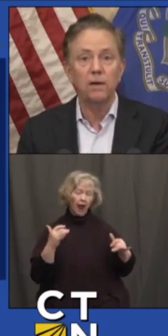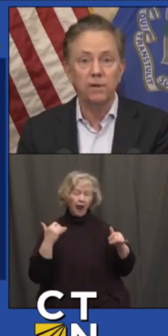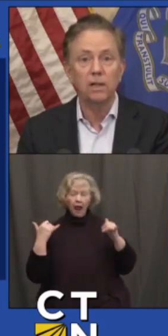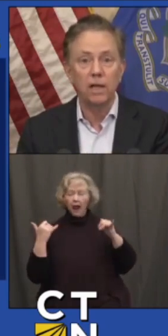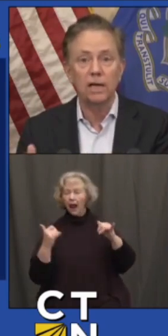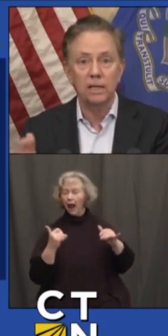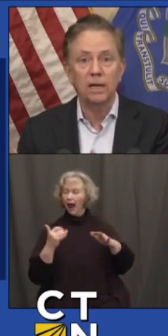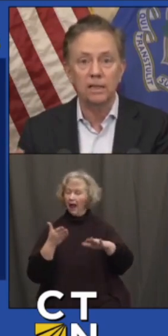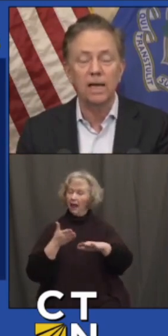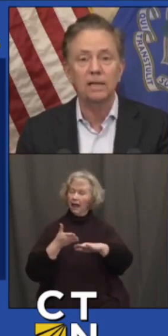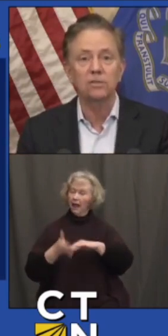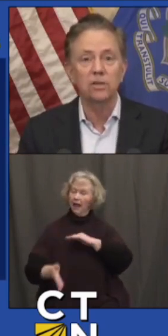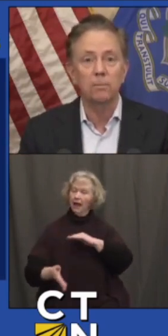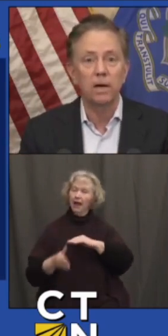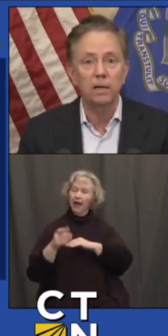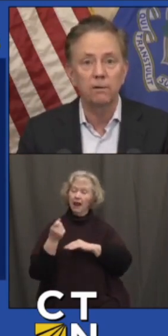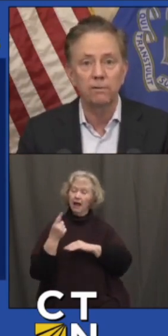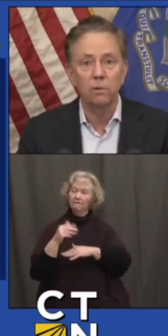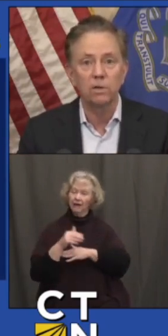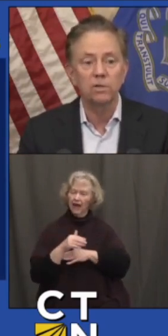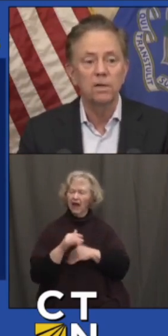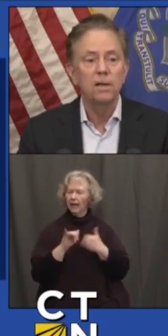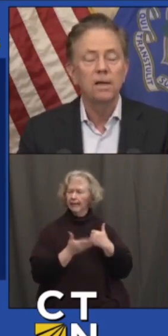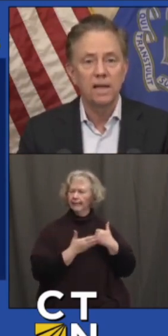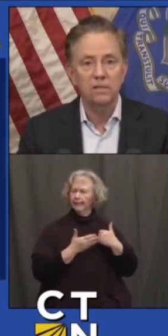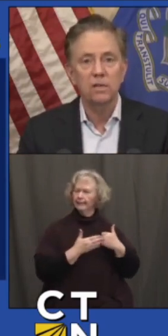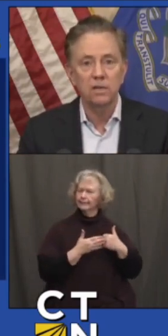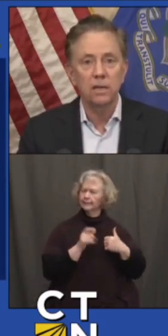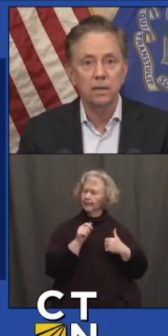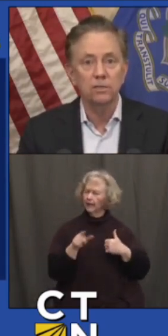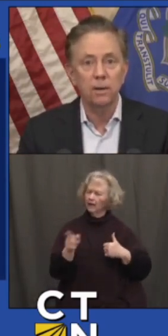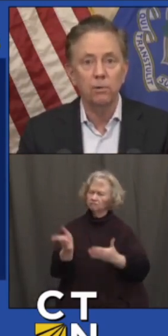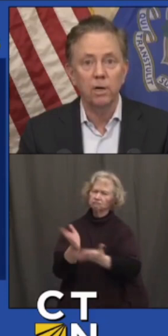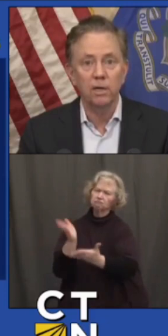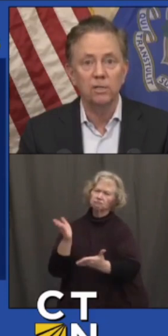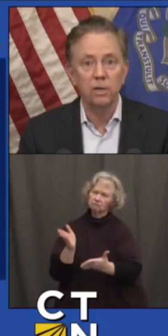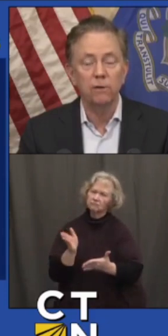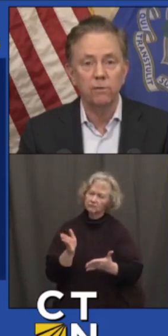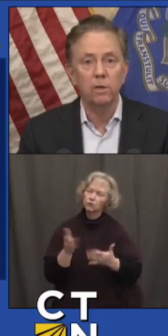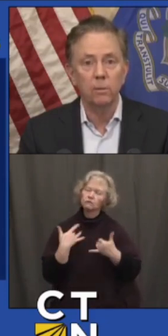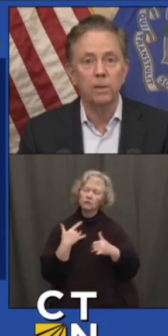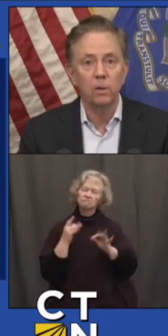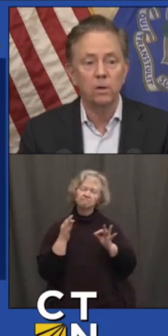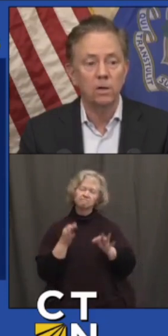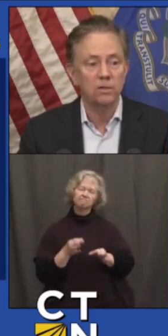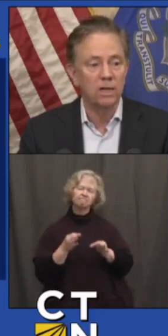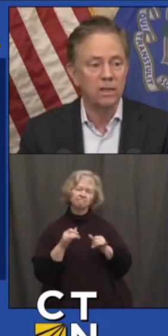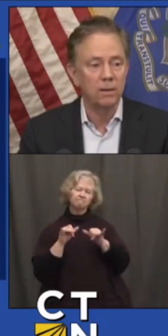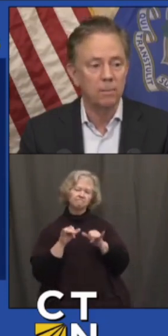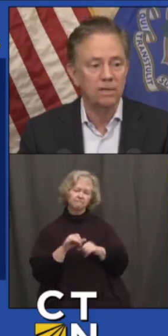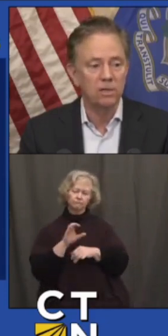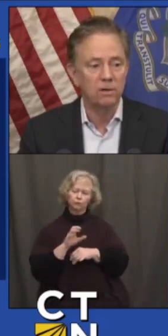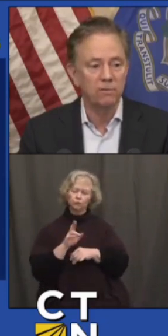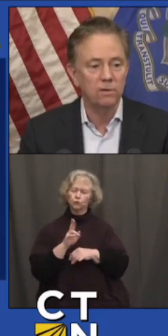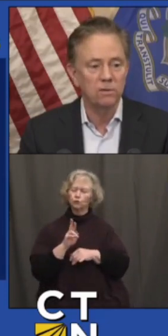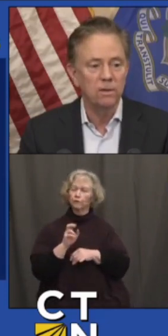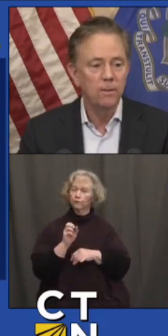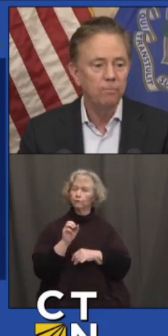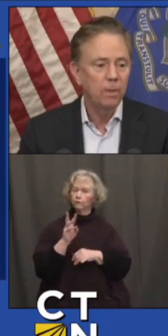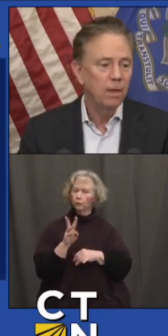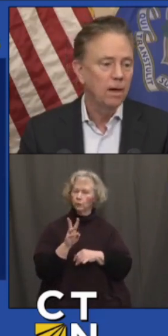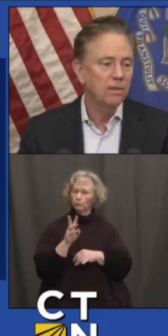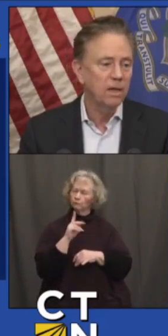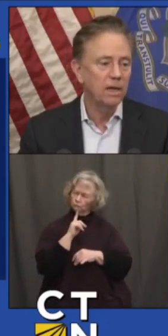after 11 o'clock at night, that is something I can enforce. And that's something we're going to continue for a little bit longer because I think it makes a difference.